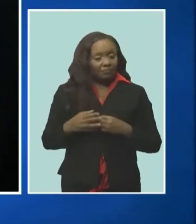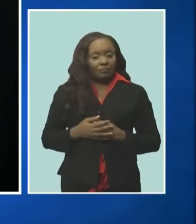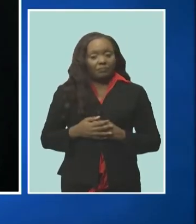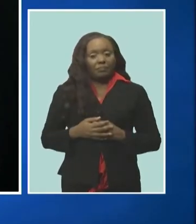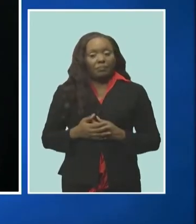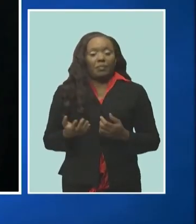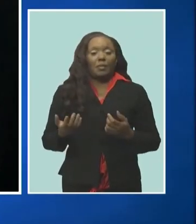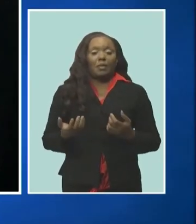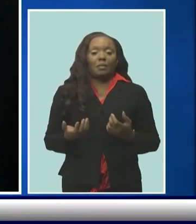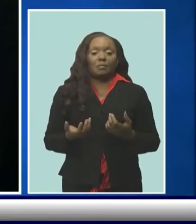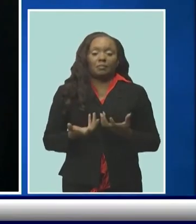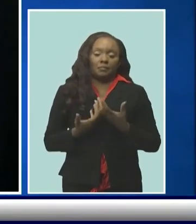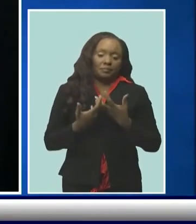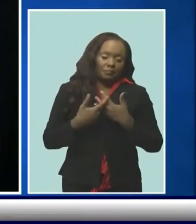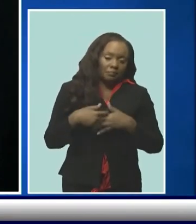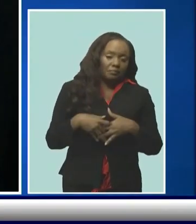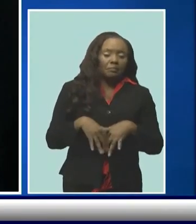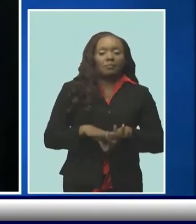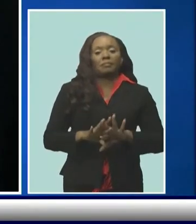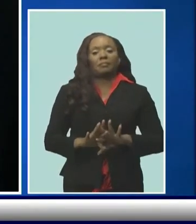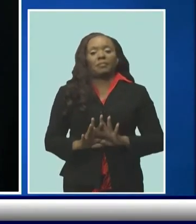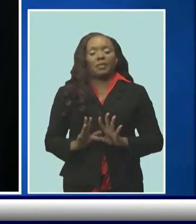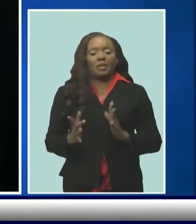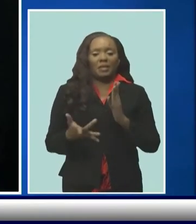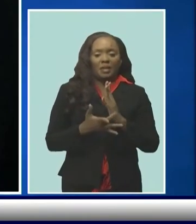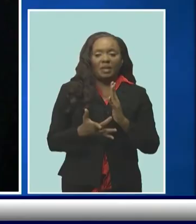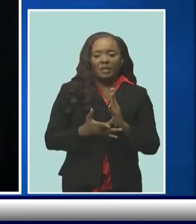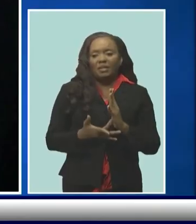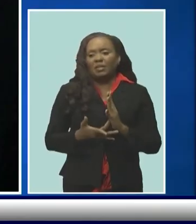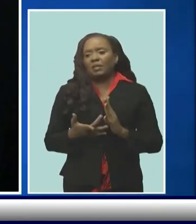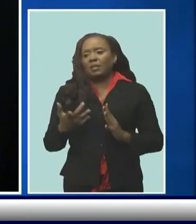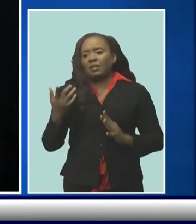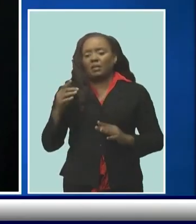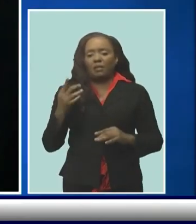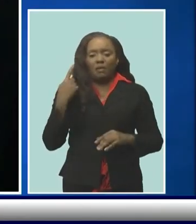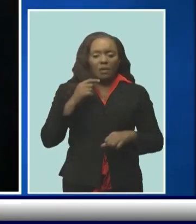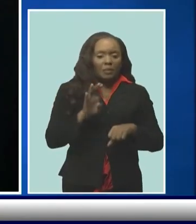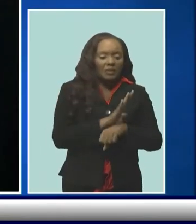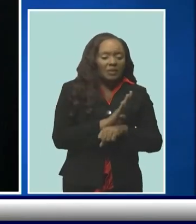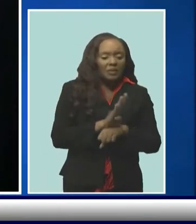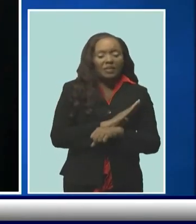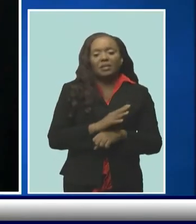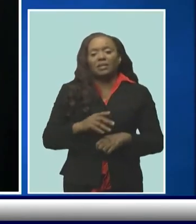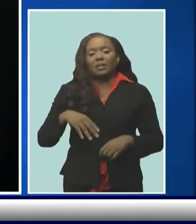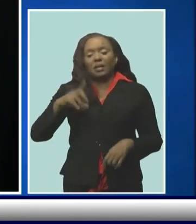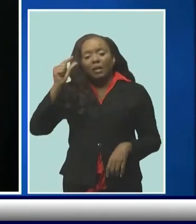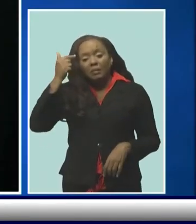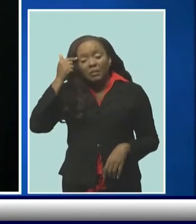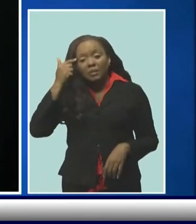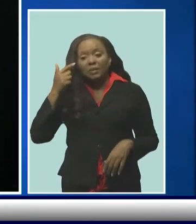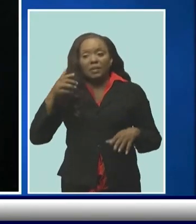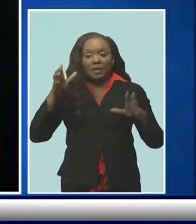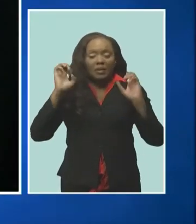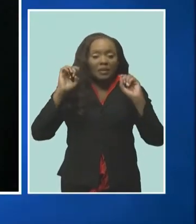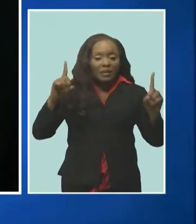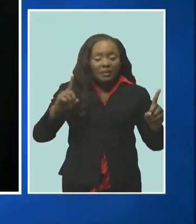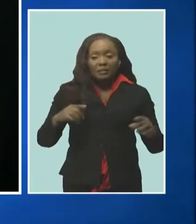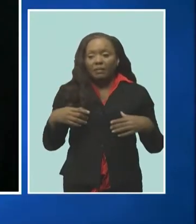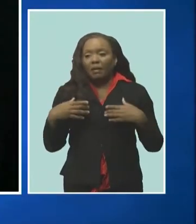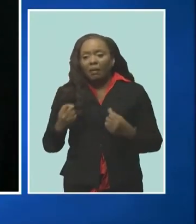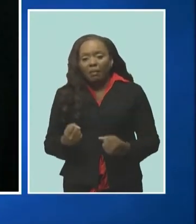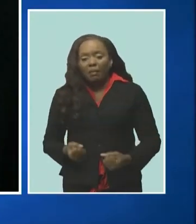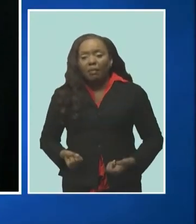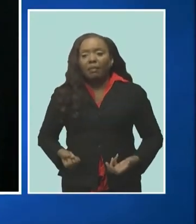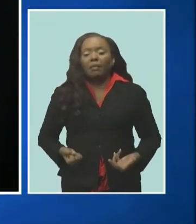digital technologies into various aspects of society including businesses government education and health care